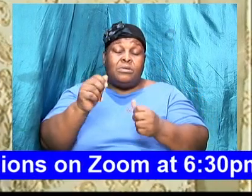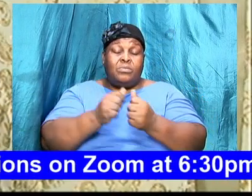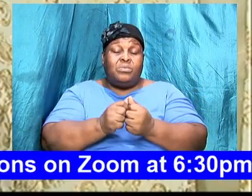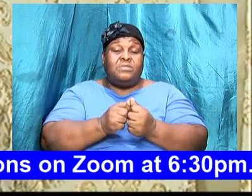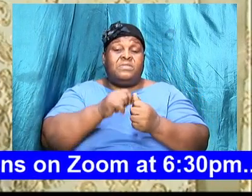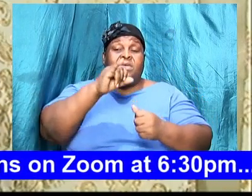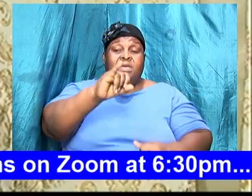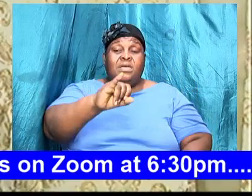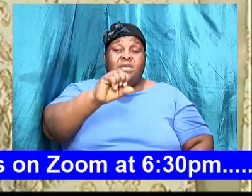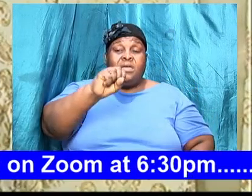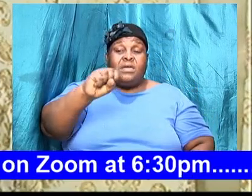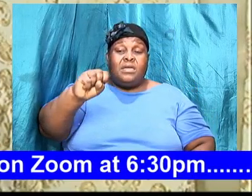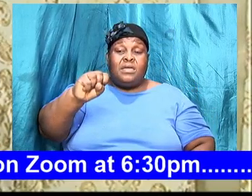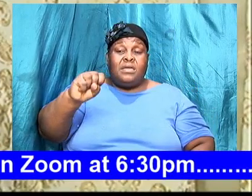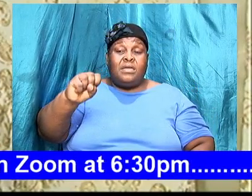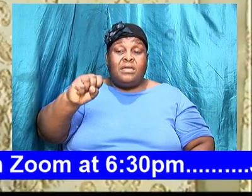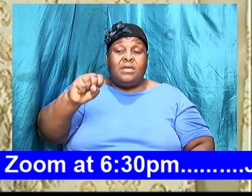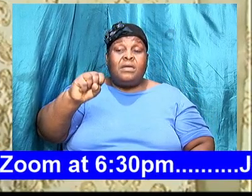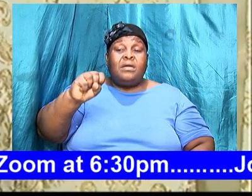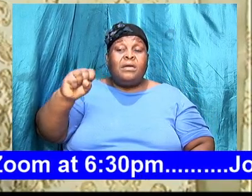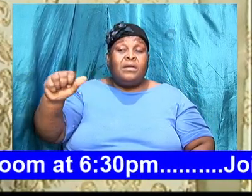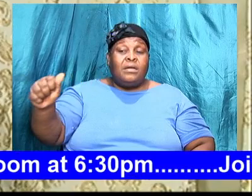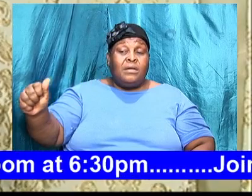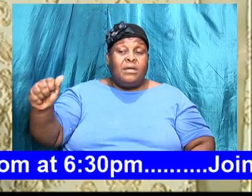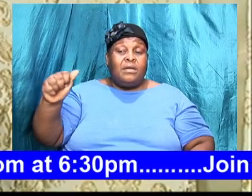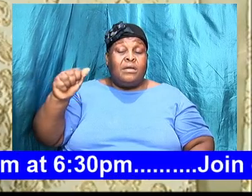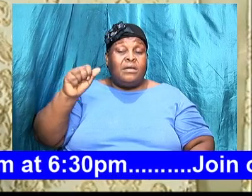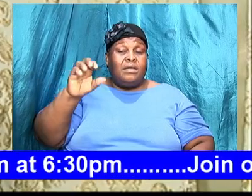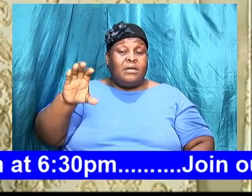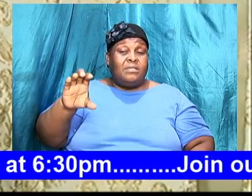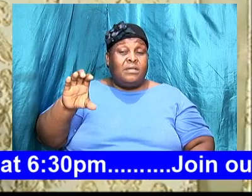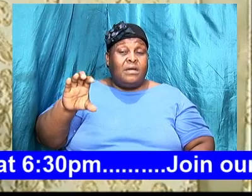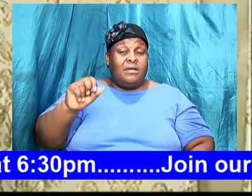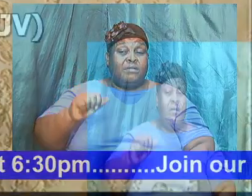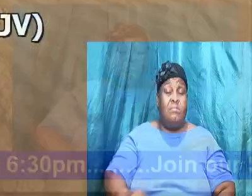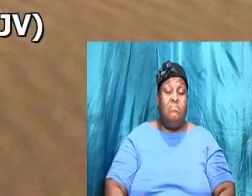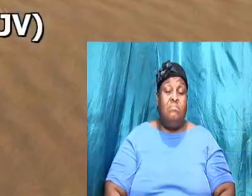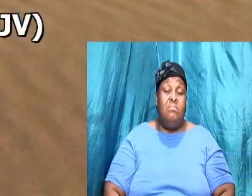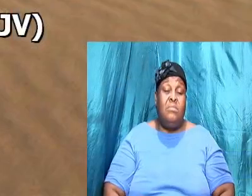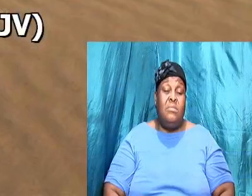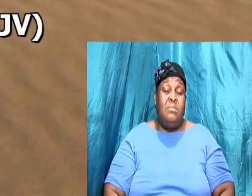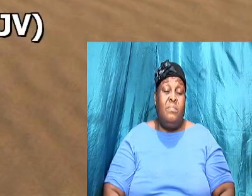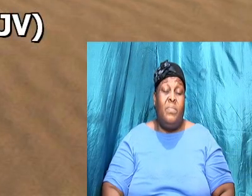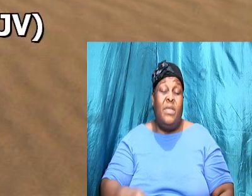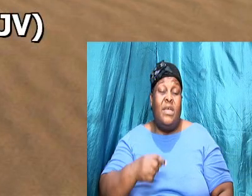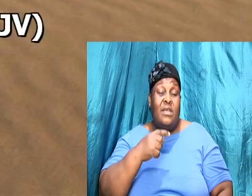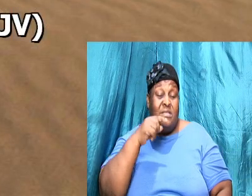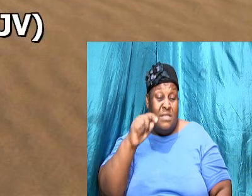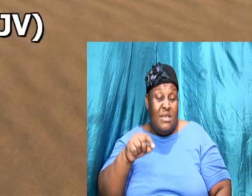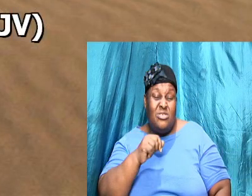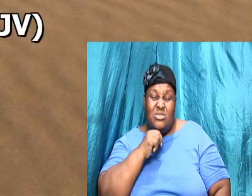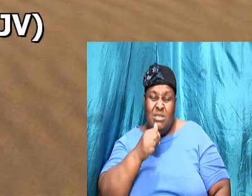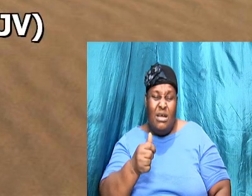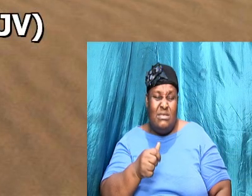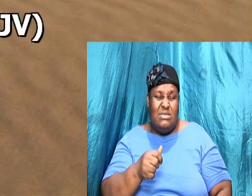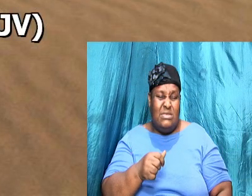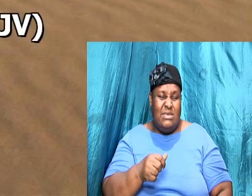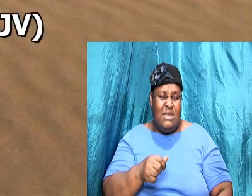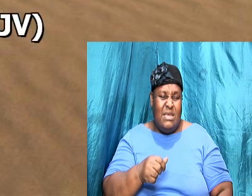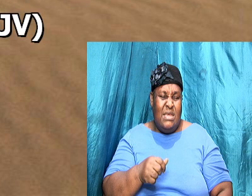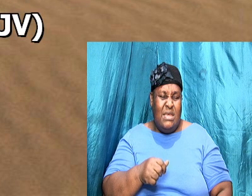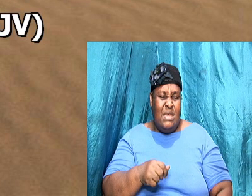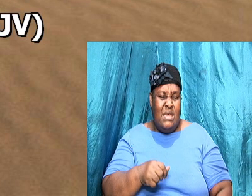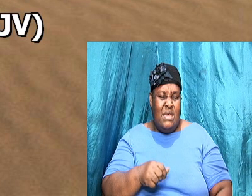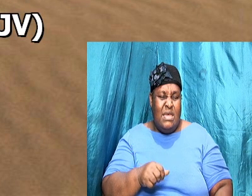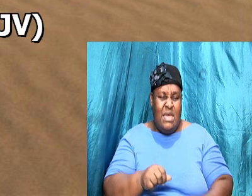also this was not after thought of God but this was God revealing it to